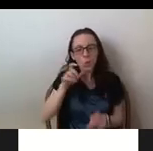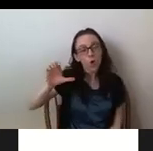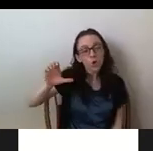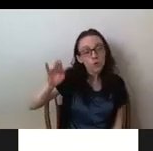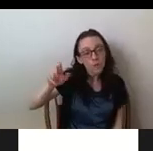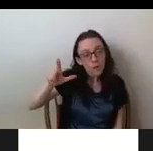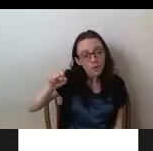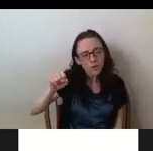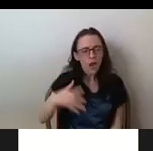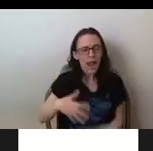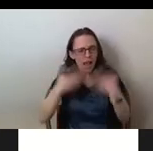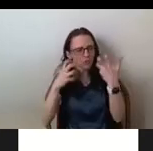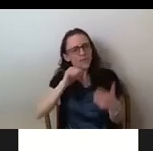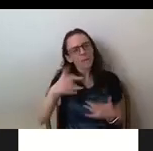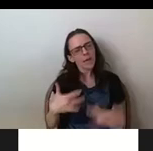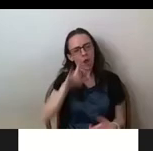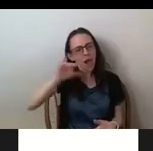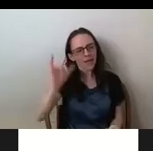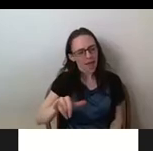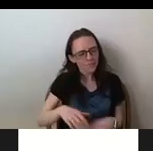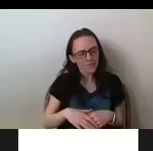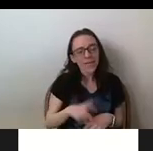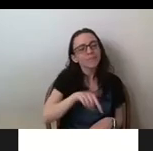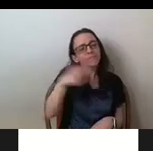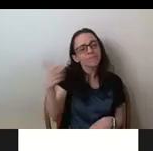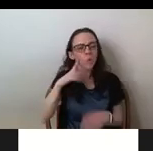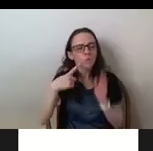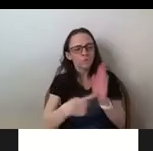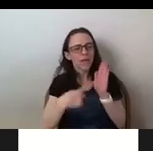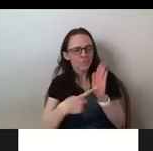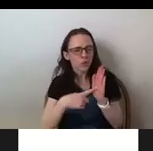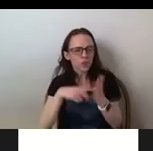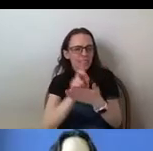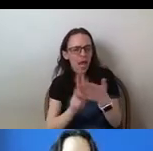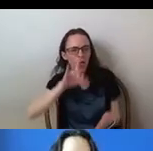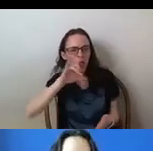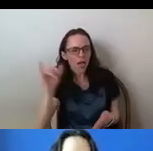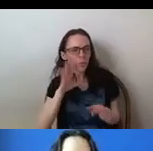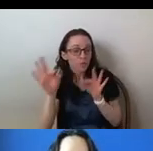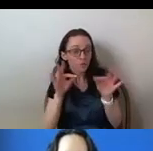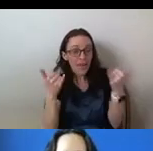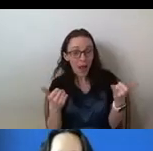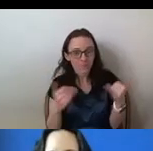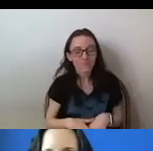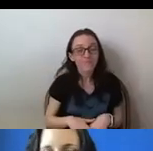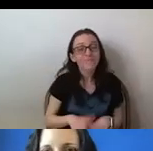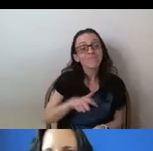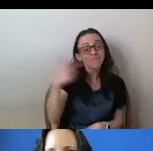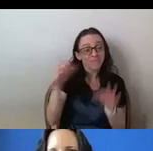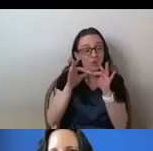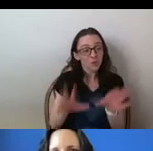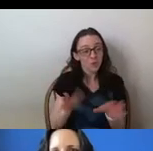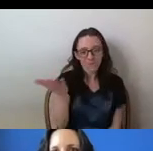And Leilana will talk more about the exhibition design layout now. So for our